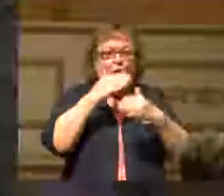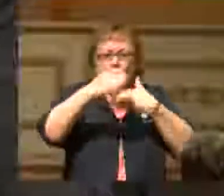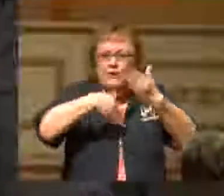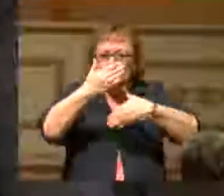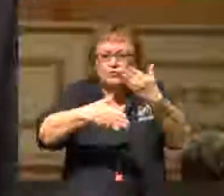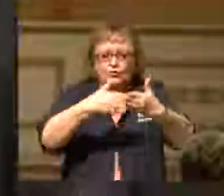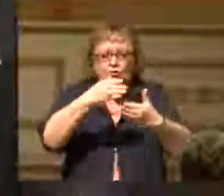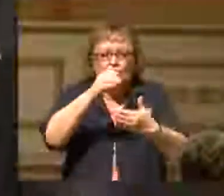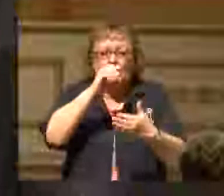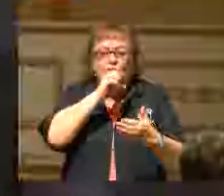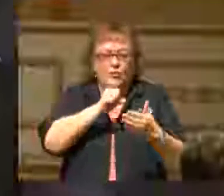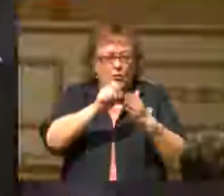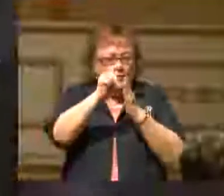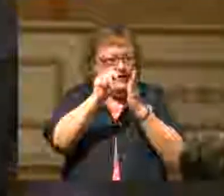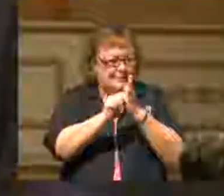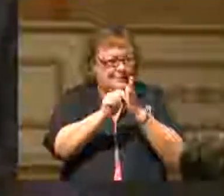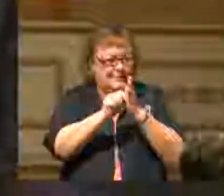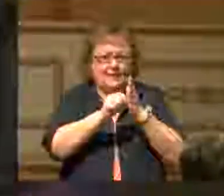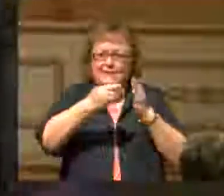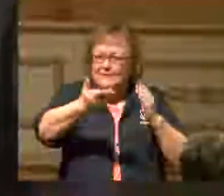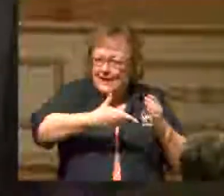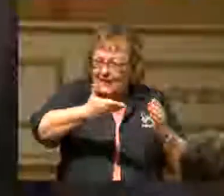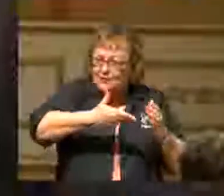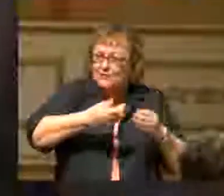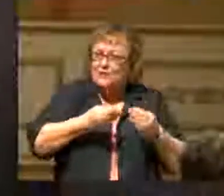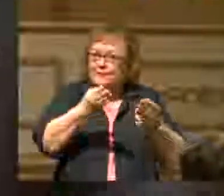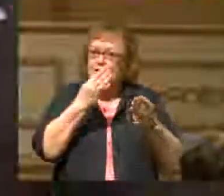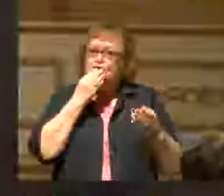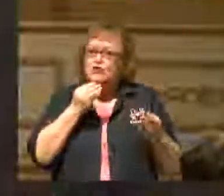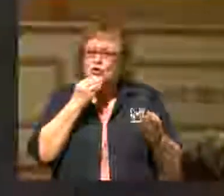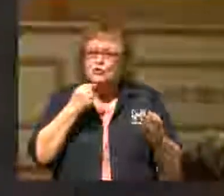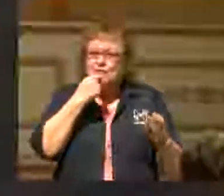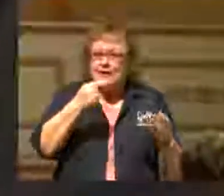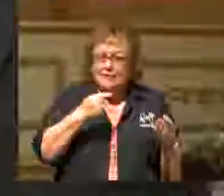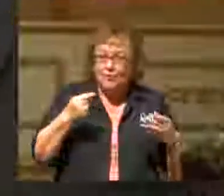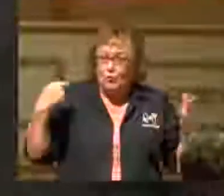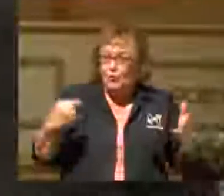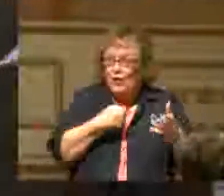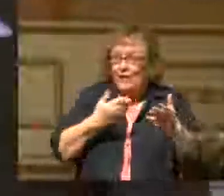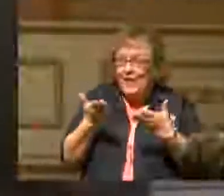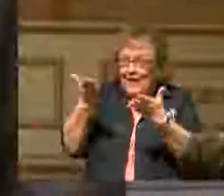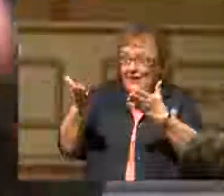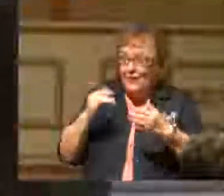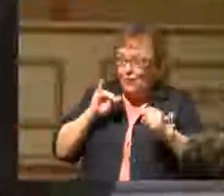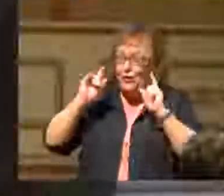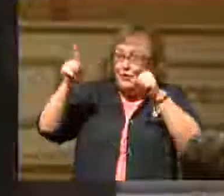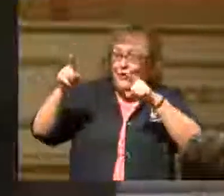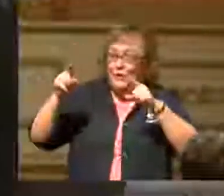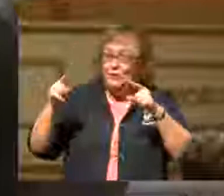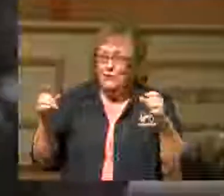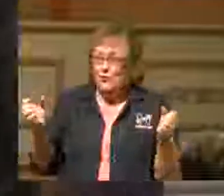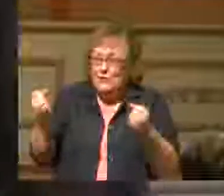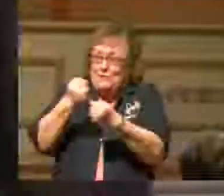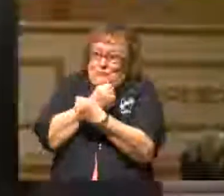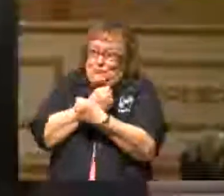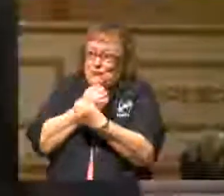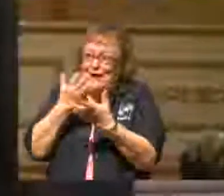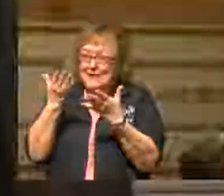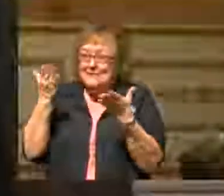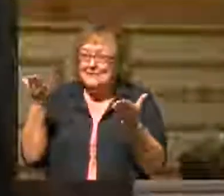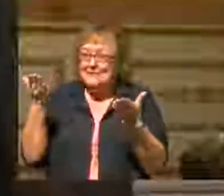the invitation was given. And the Jews were saying, We're there, Lord. We're there. We're going to embrace him.